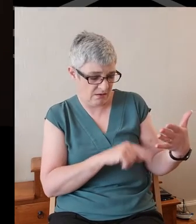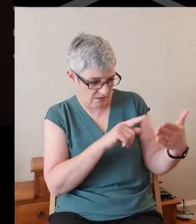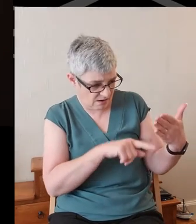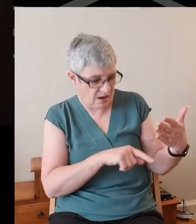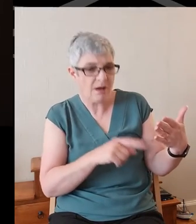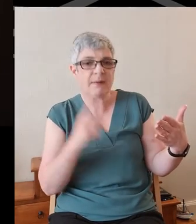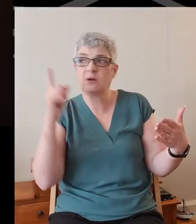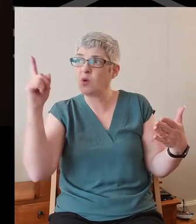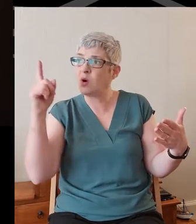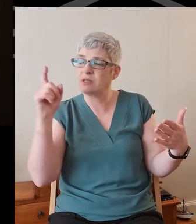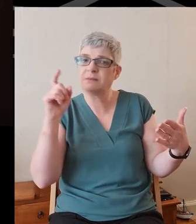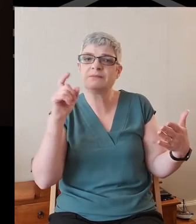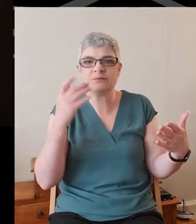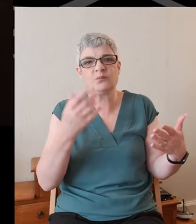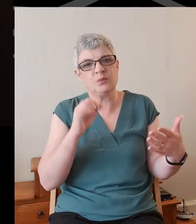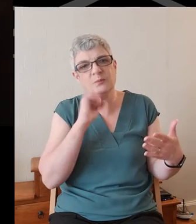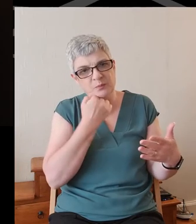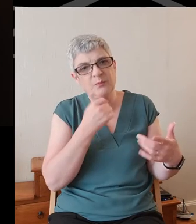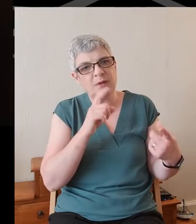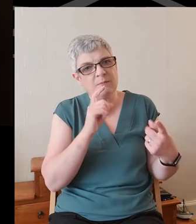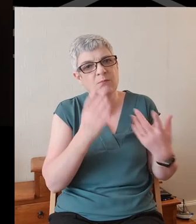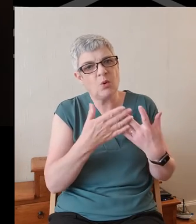God would be more dependable than that.